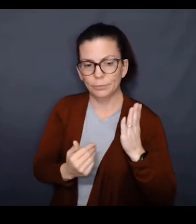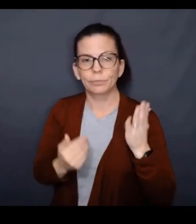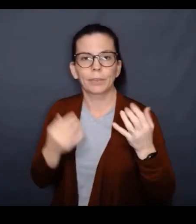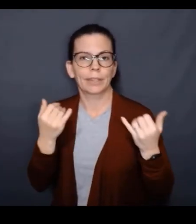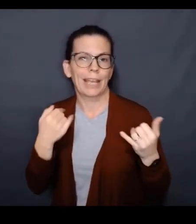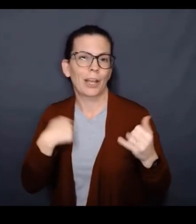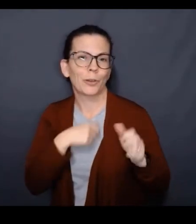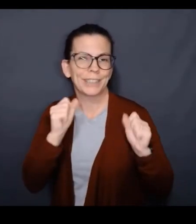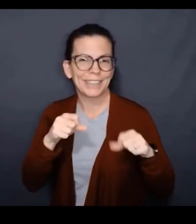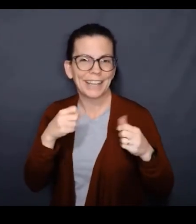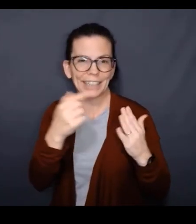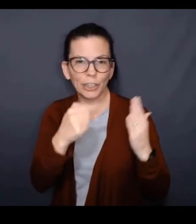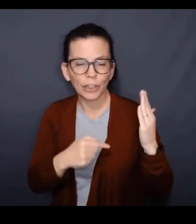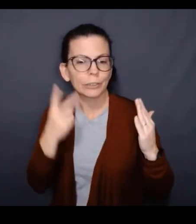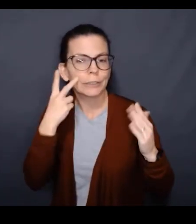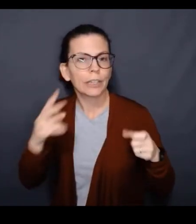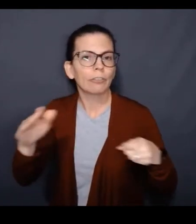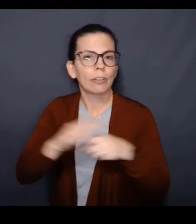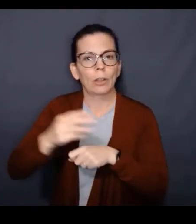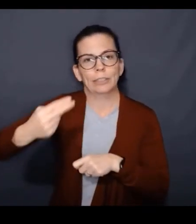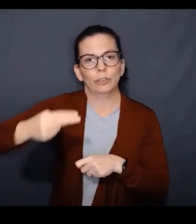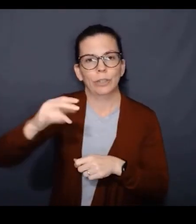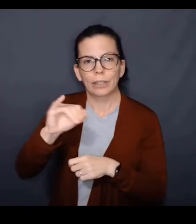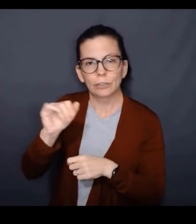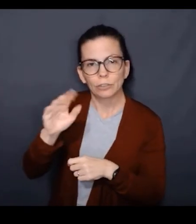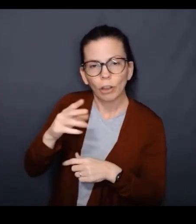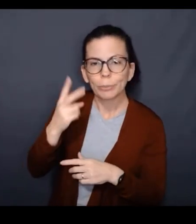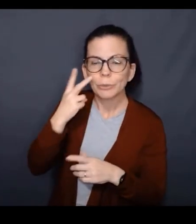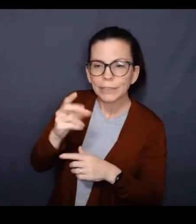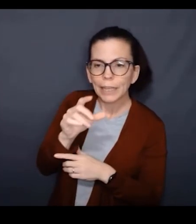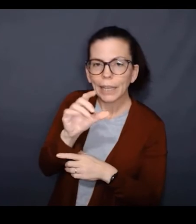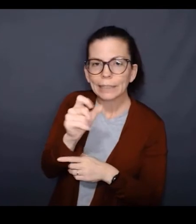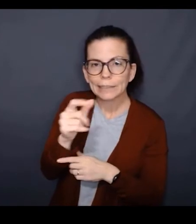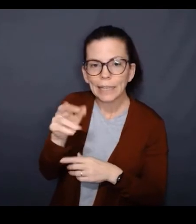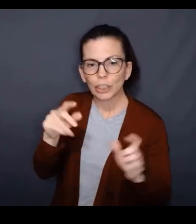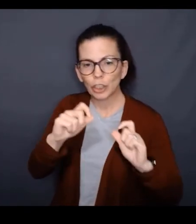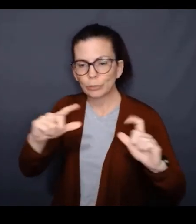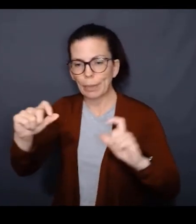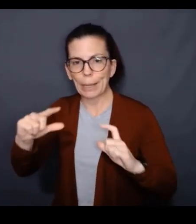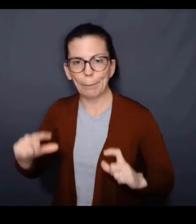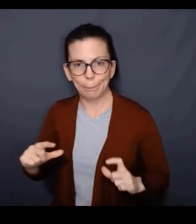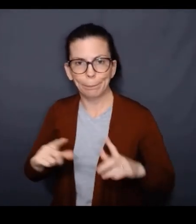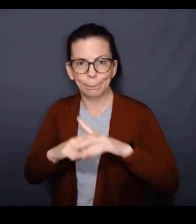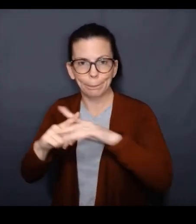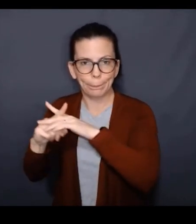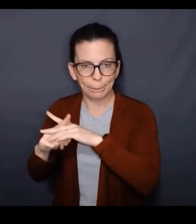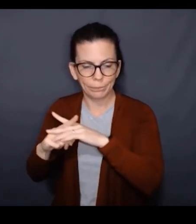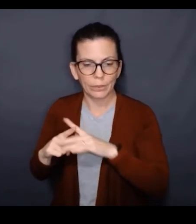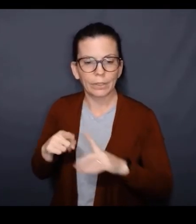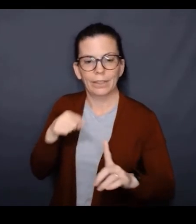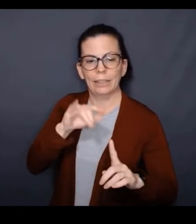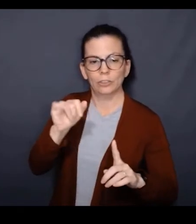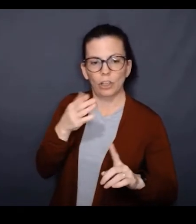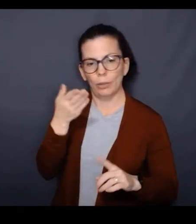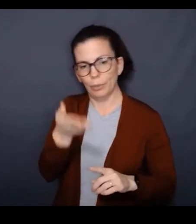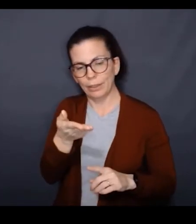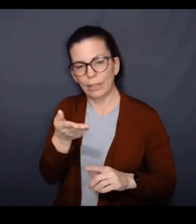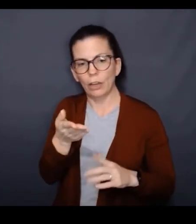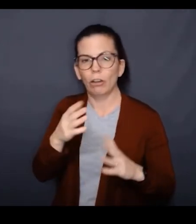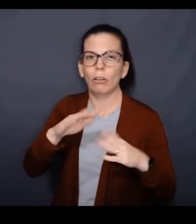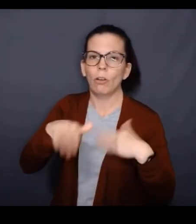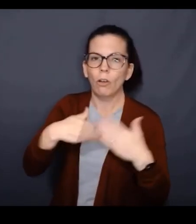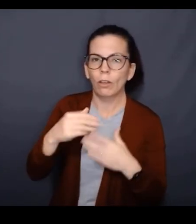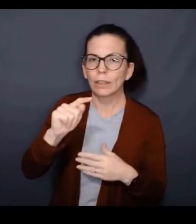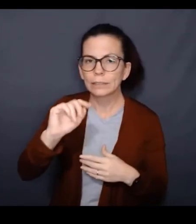here it's in the completed application list, and now we can actually go in here and look at the full history of the job. We can see all those executors spinning up,